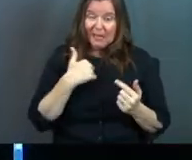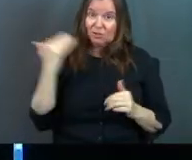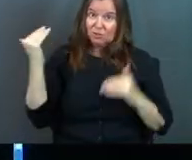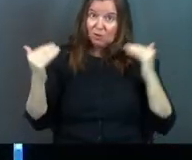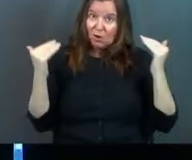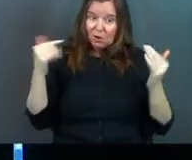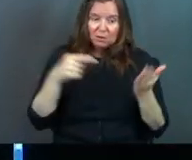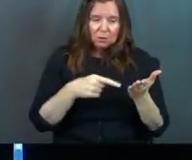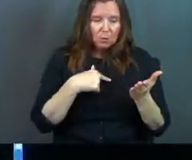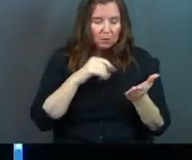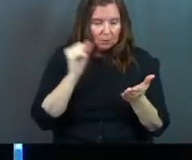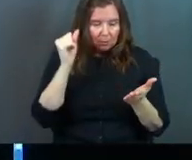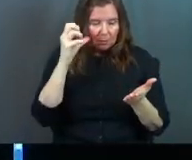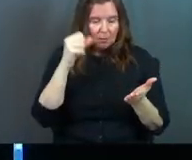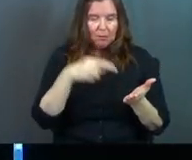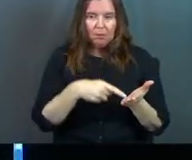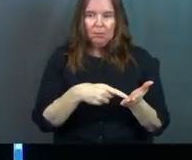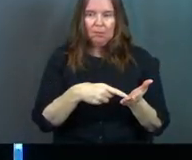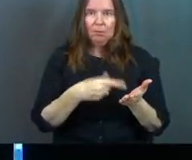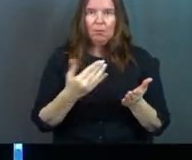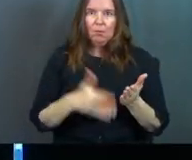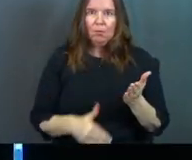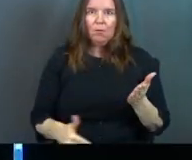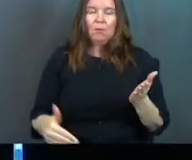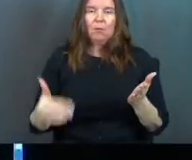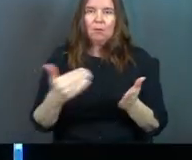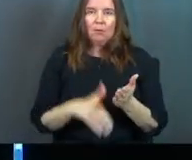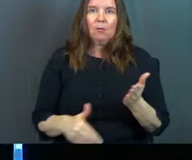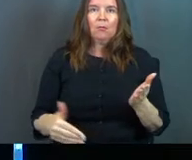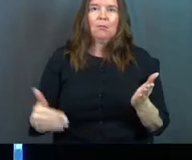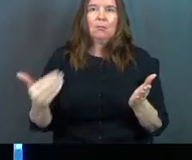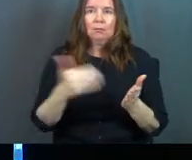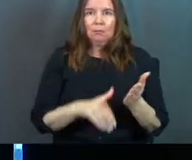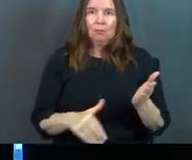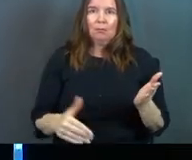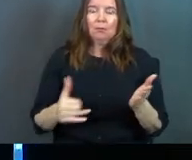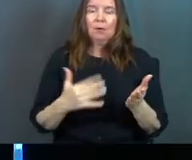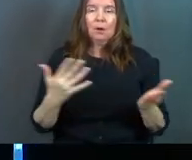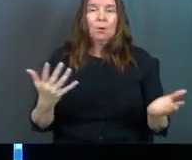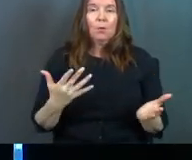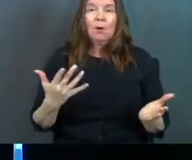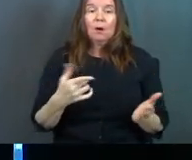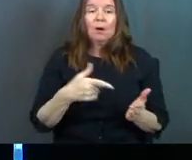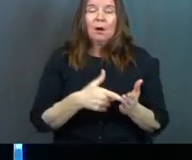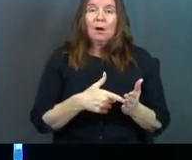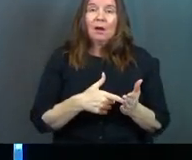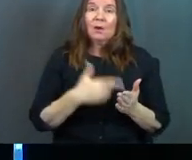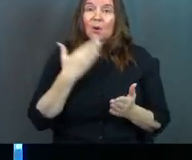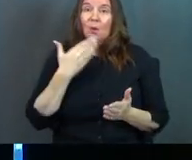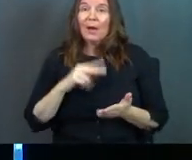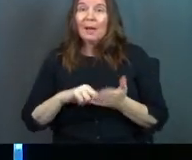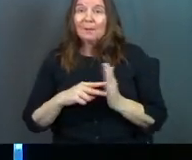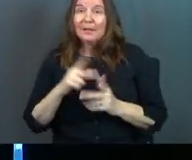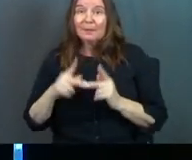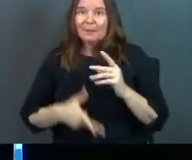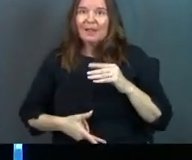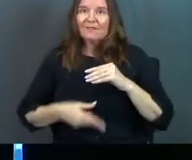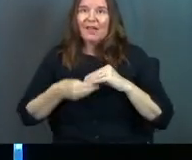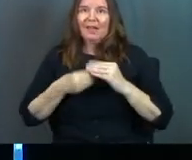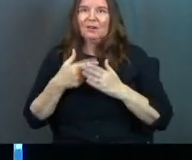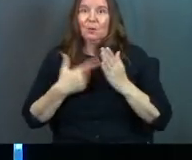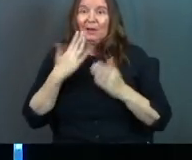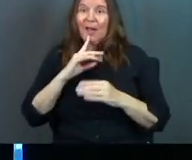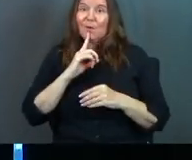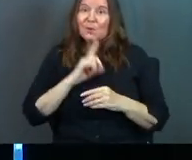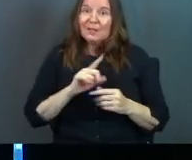as an adult, you're going to be shocked over and over and over again at what well-meaning people have added to